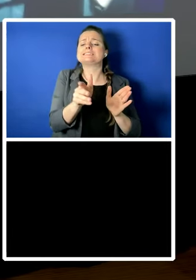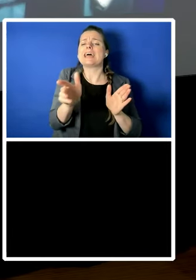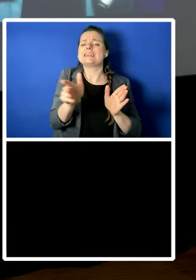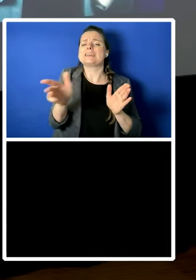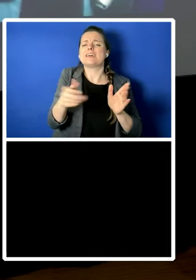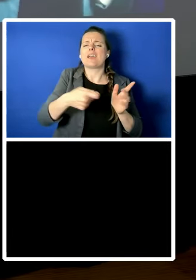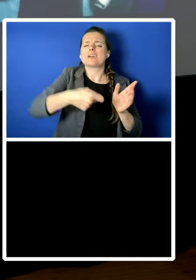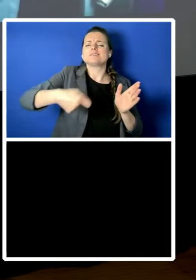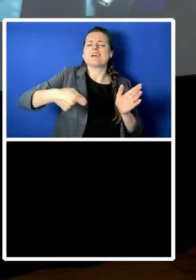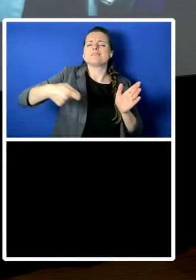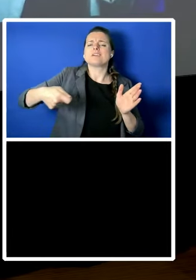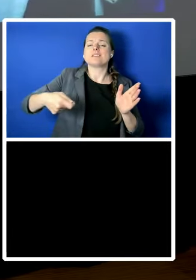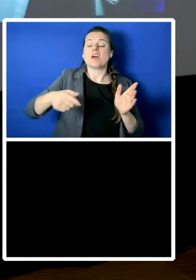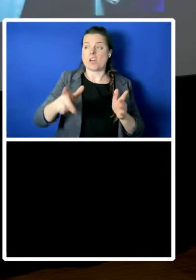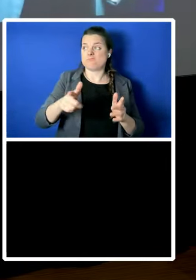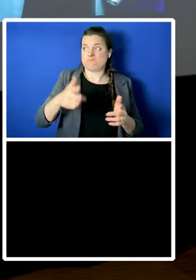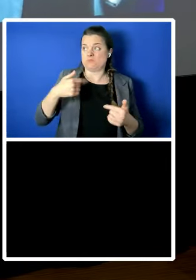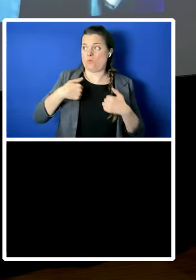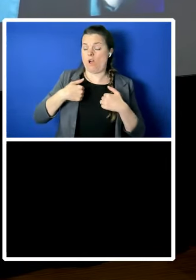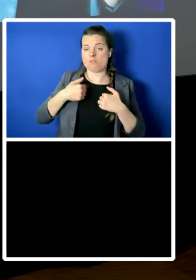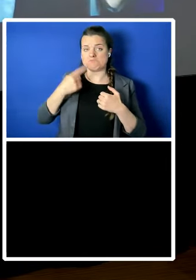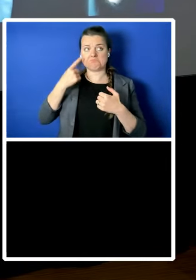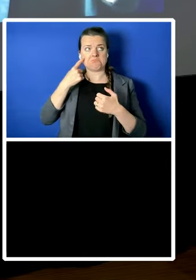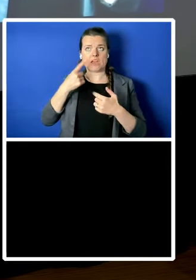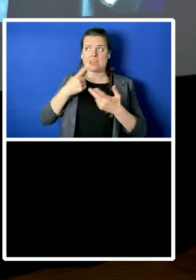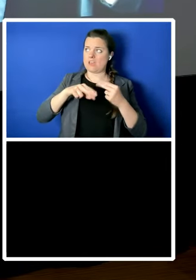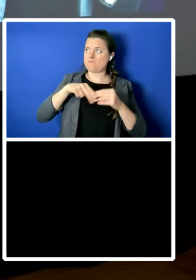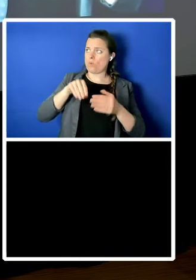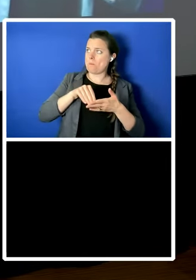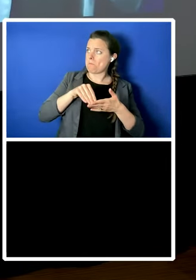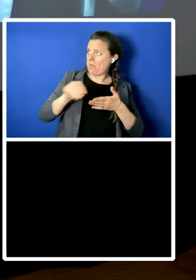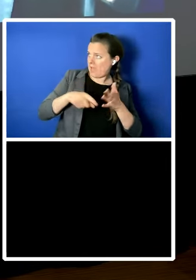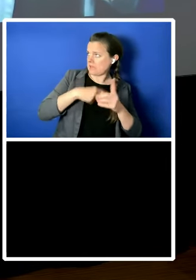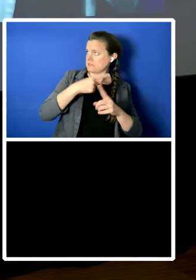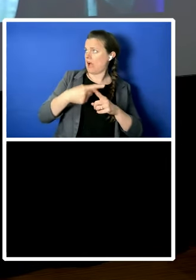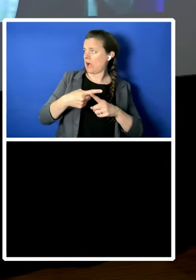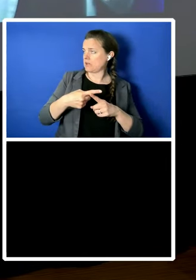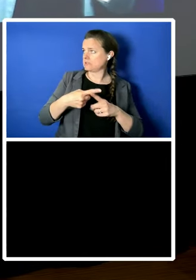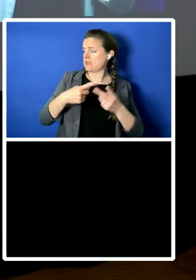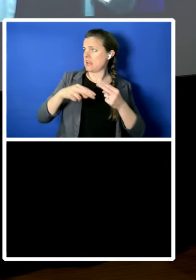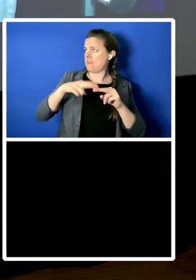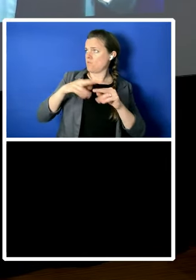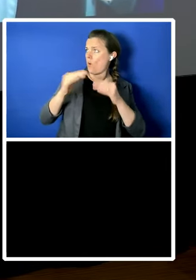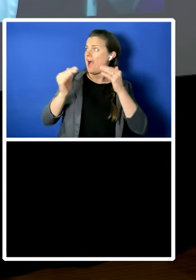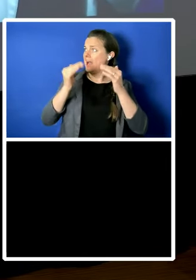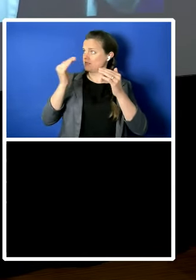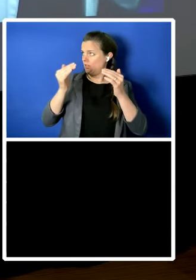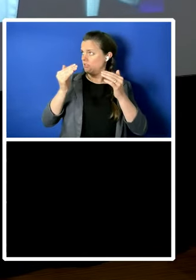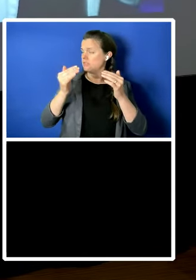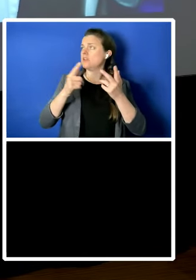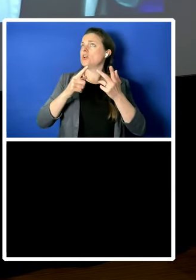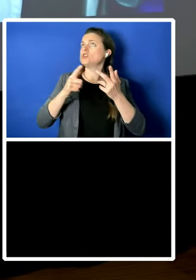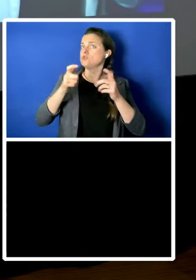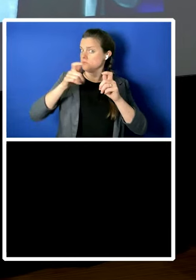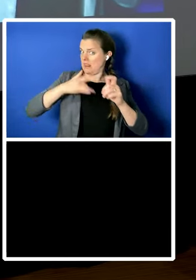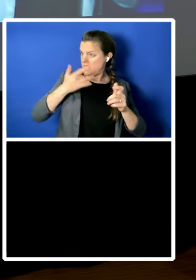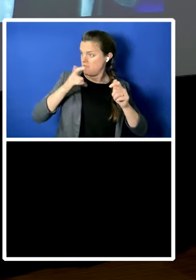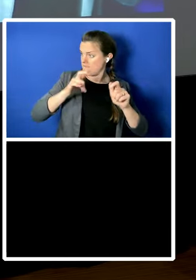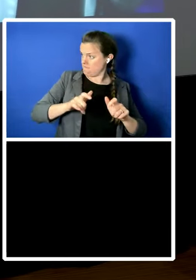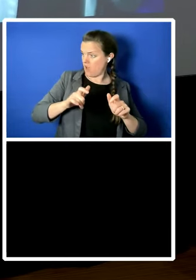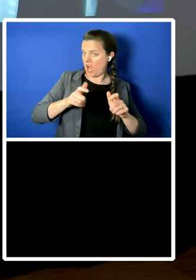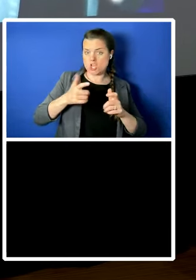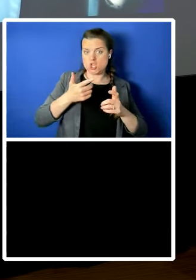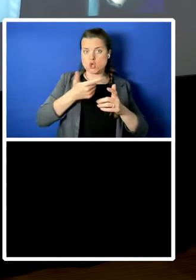residents who are paying taxes and and are adult people who are subject to the normal laws of the land shouldn't with a